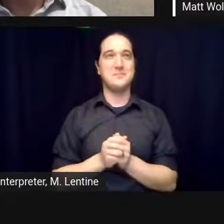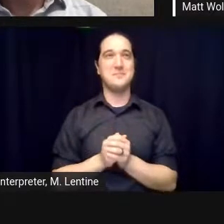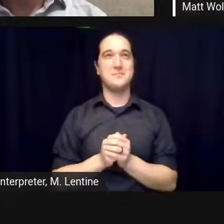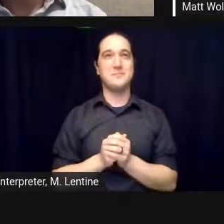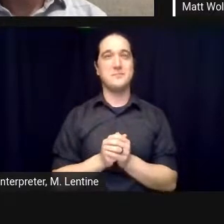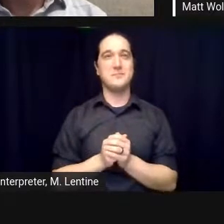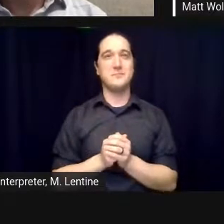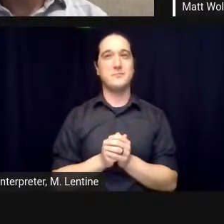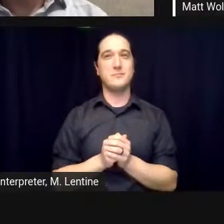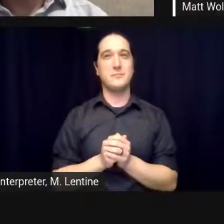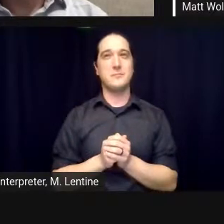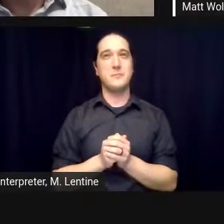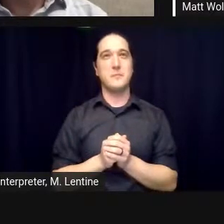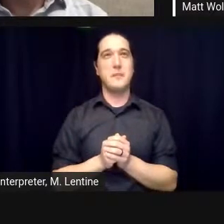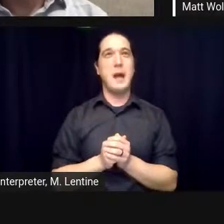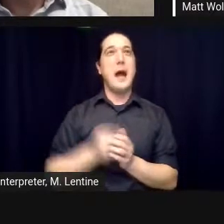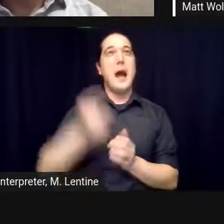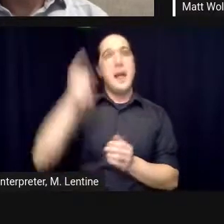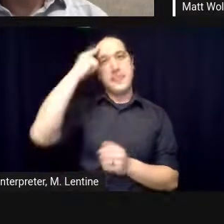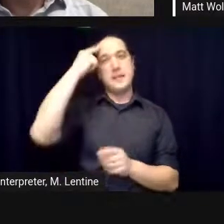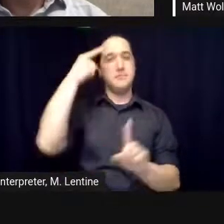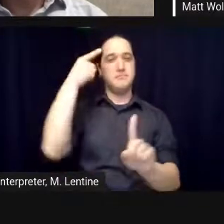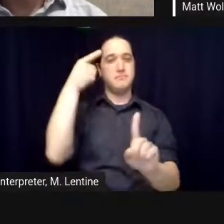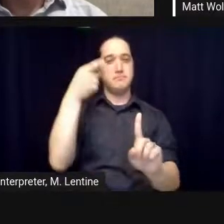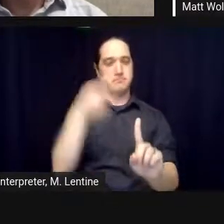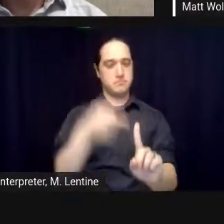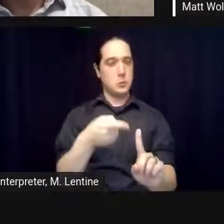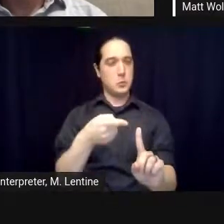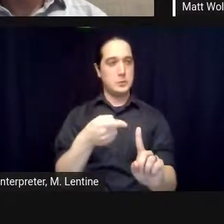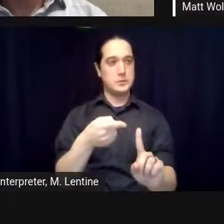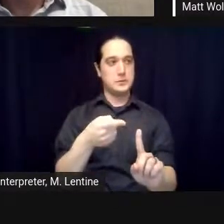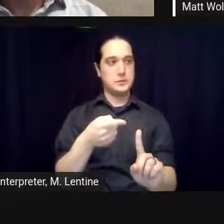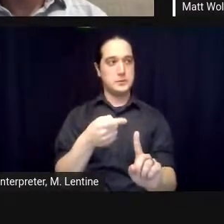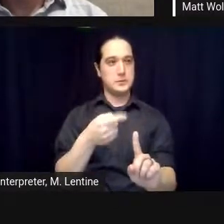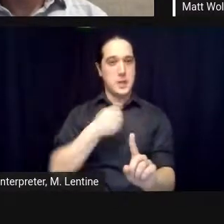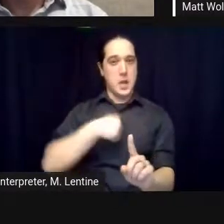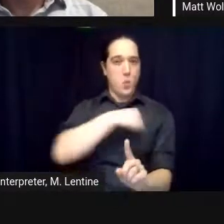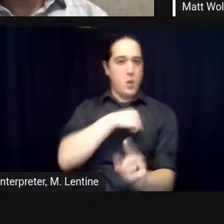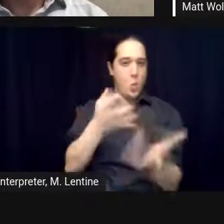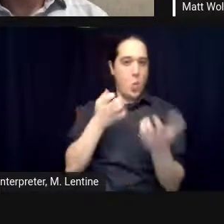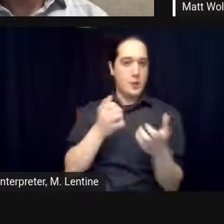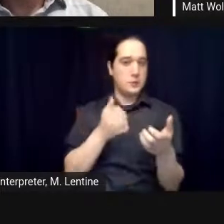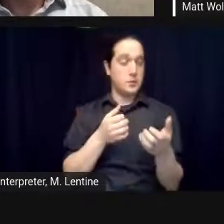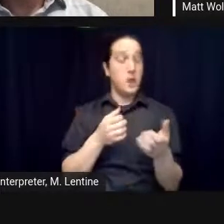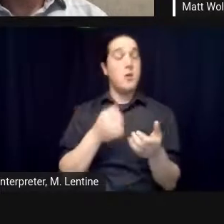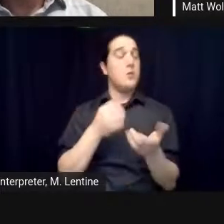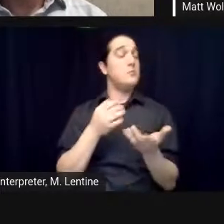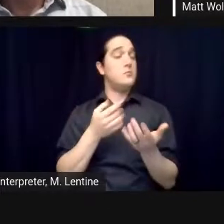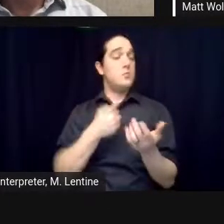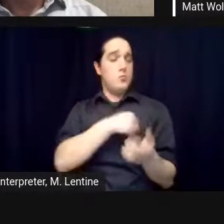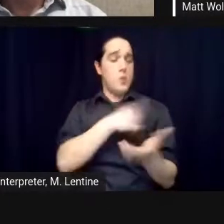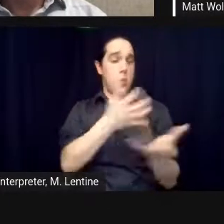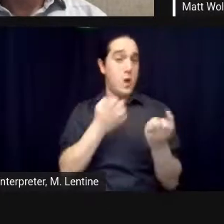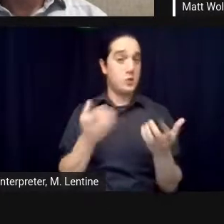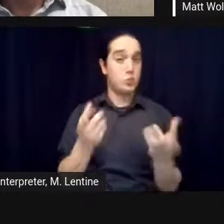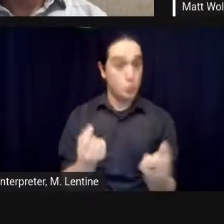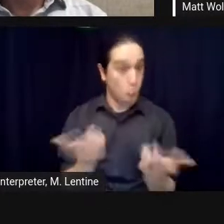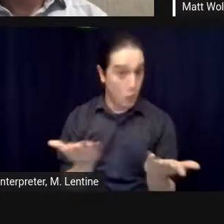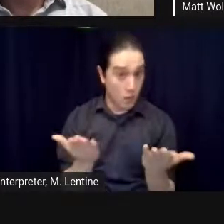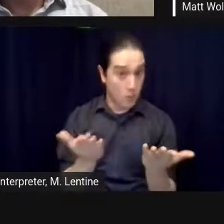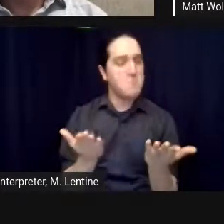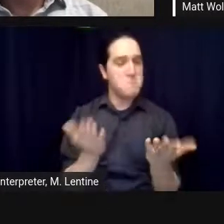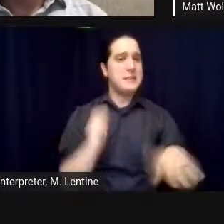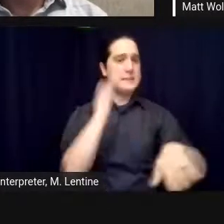build a biosphere and figure out how humans and farms and technology can live with wilderness